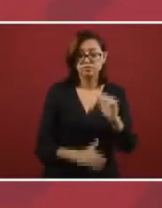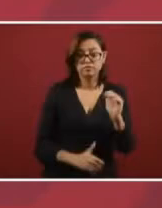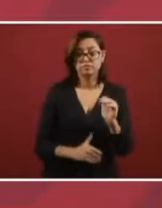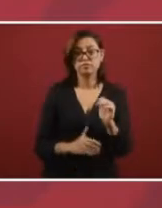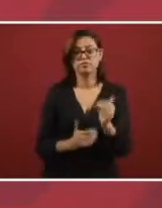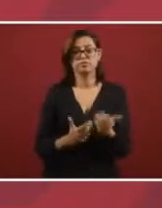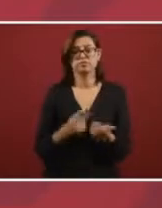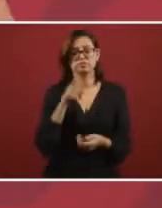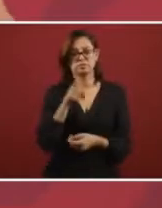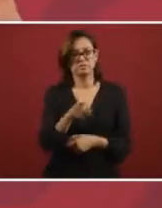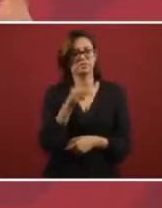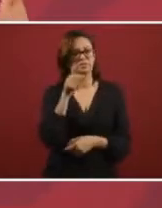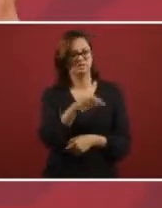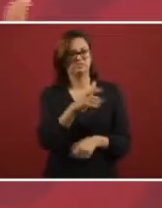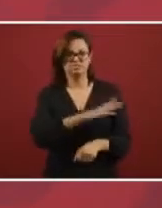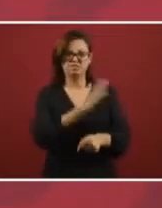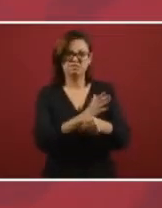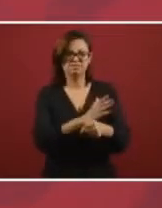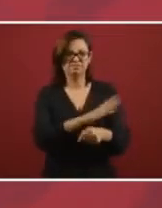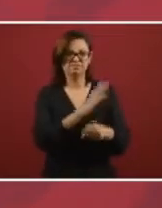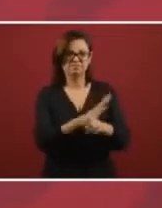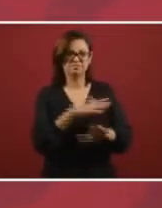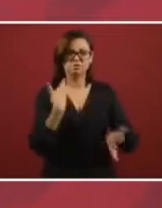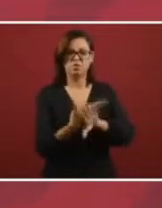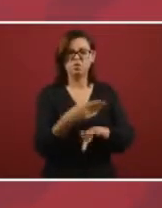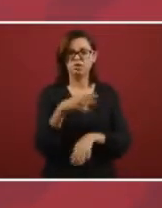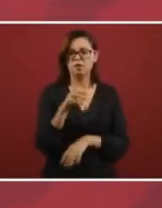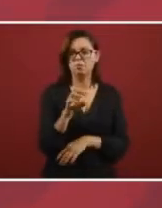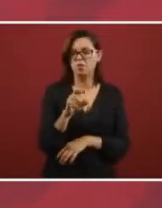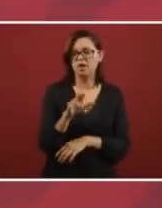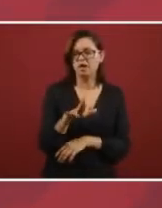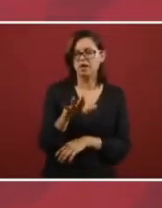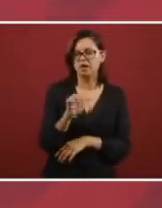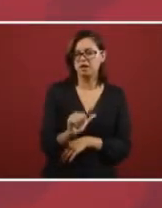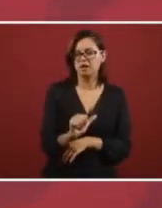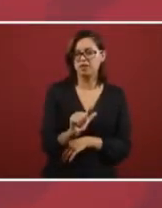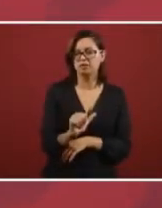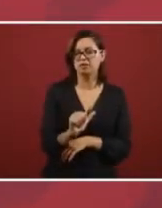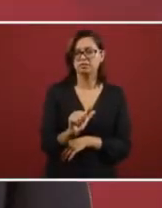that was asking that they chastise Moreira,